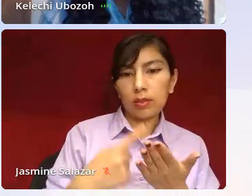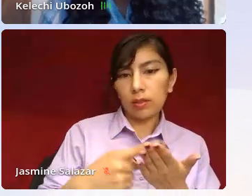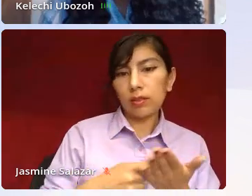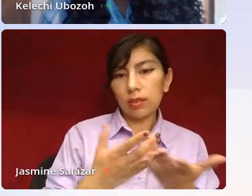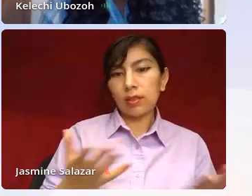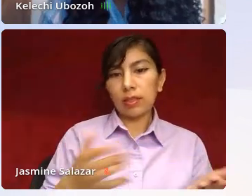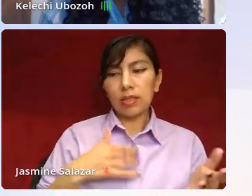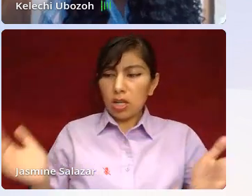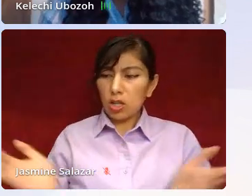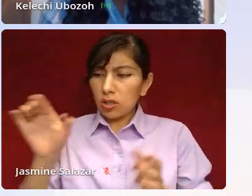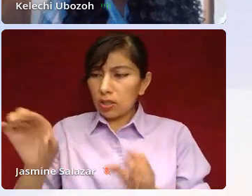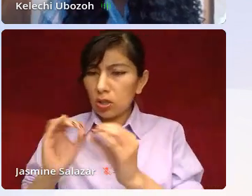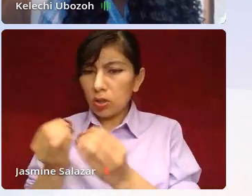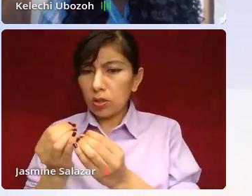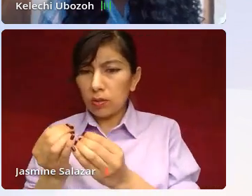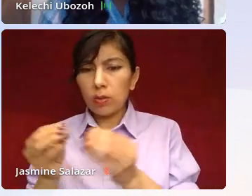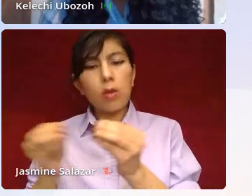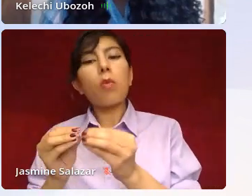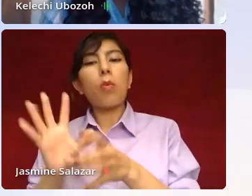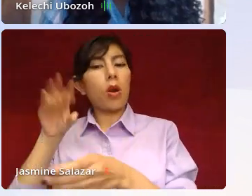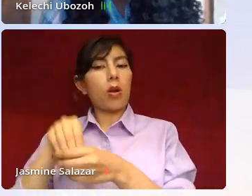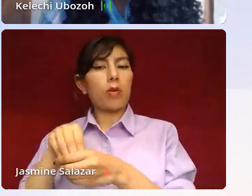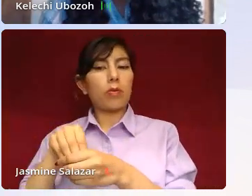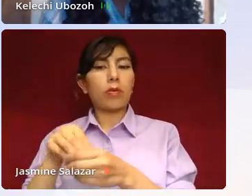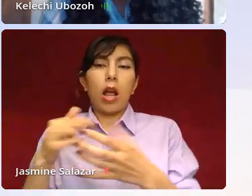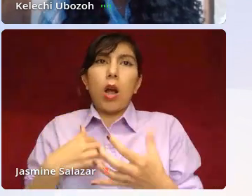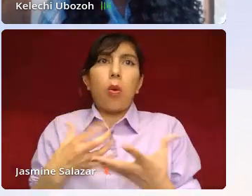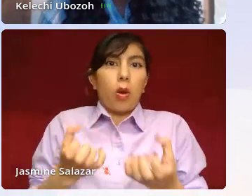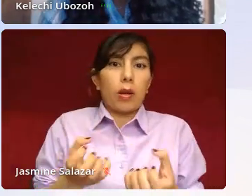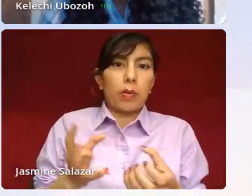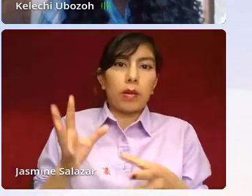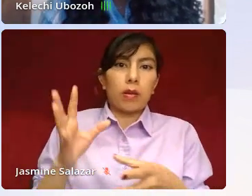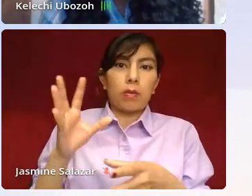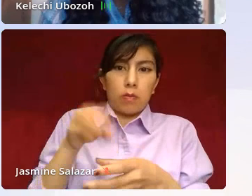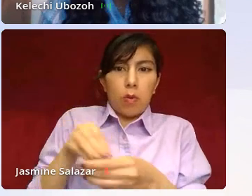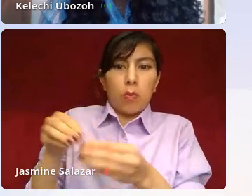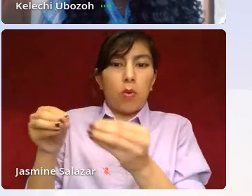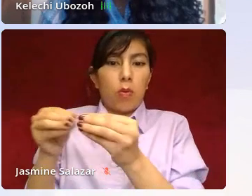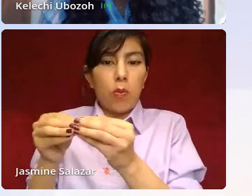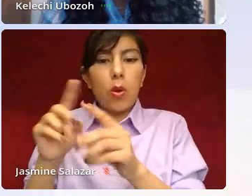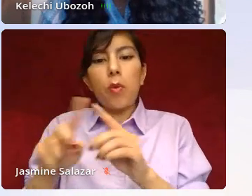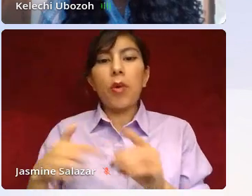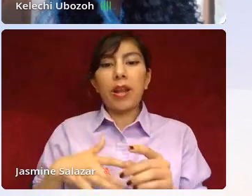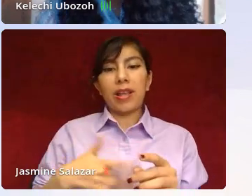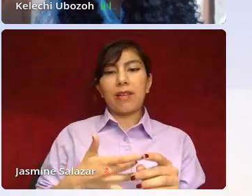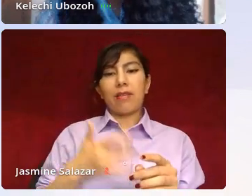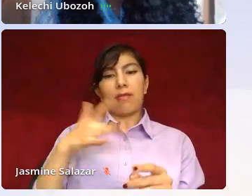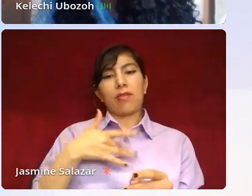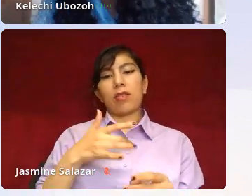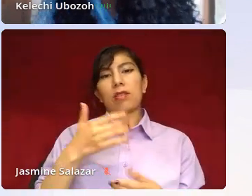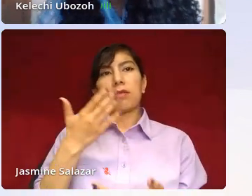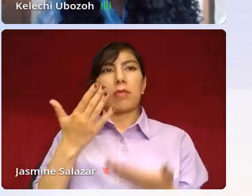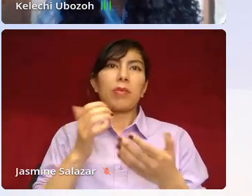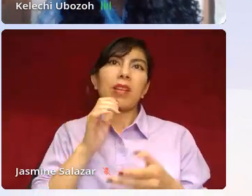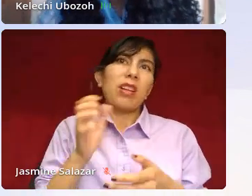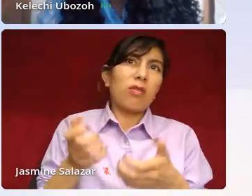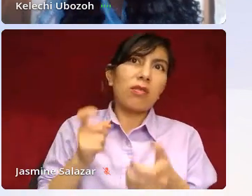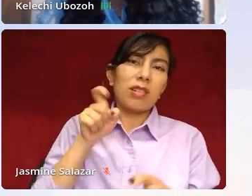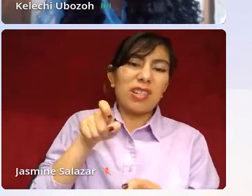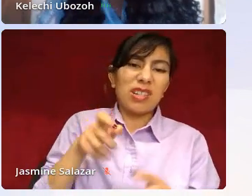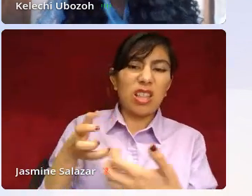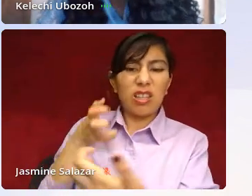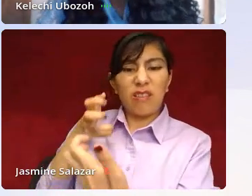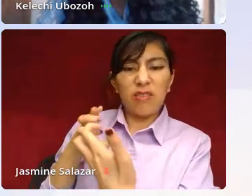be more inclusive. And I would like to be part of more, better. But I think it's, you know, I don't necessarily fit in, so I